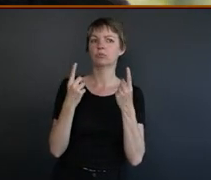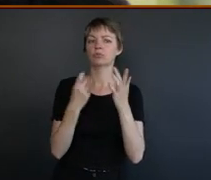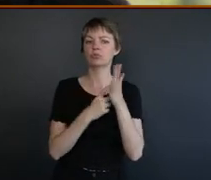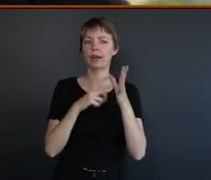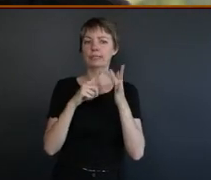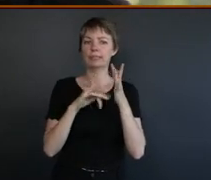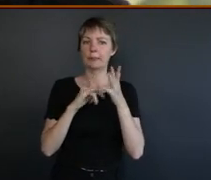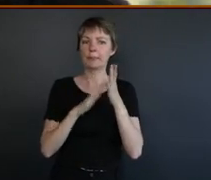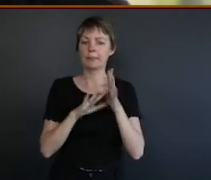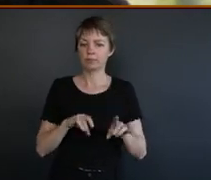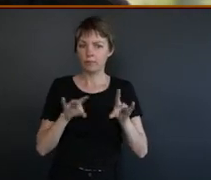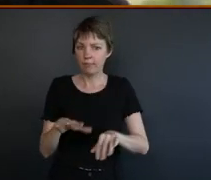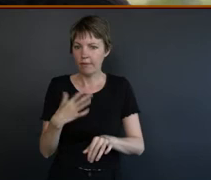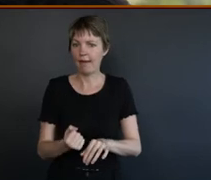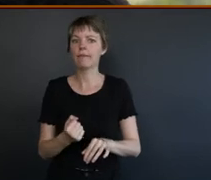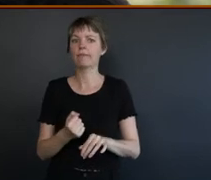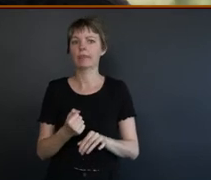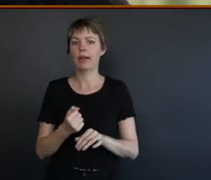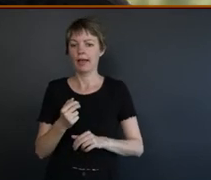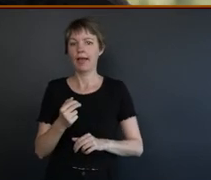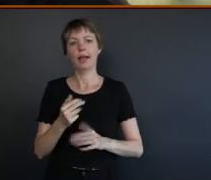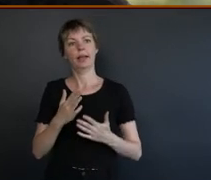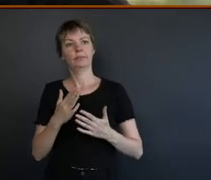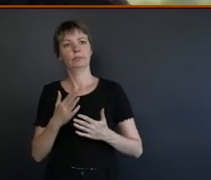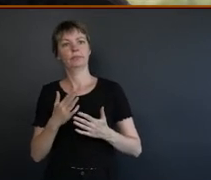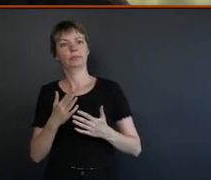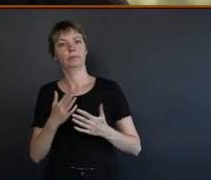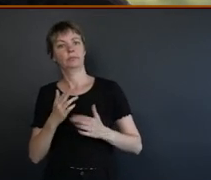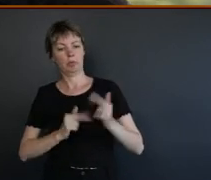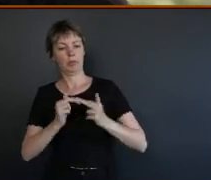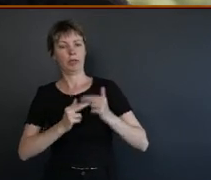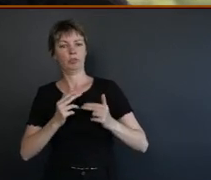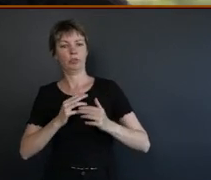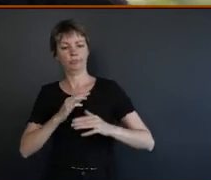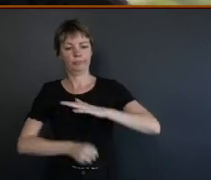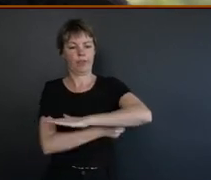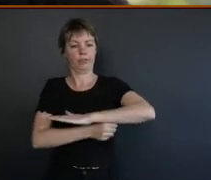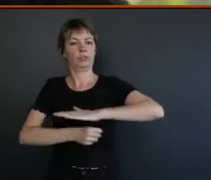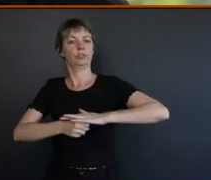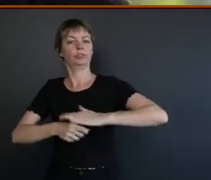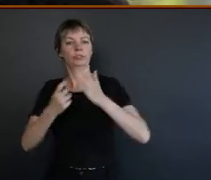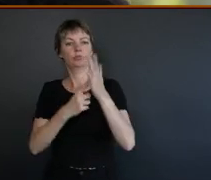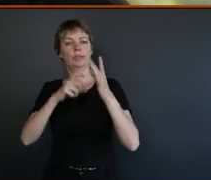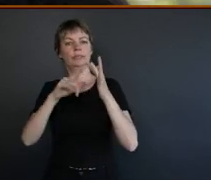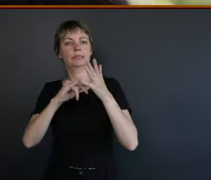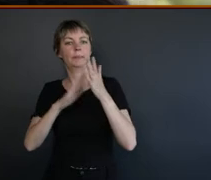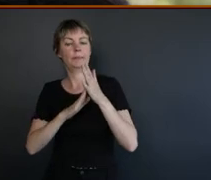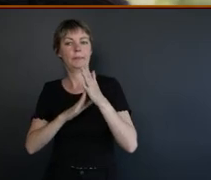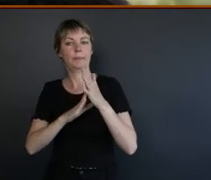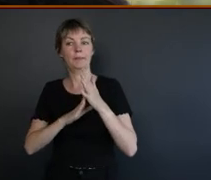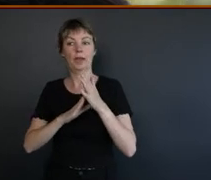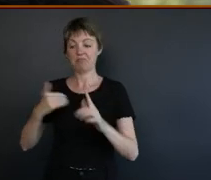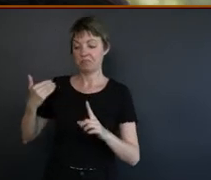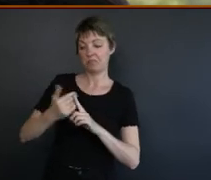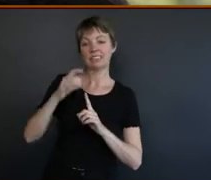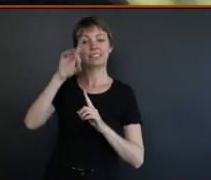that Australia has been fundamentally built on. You know, just in the last 10 years, we've seen an uprising amongst non-Aboriginal